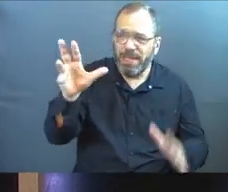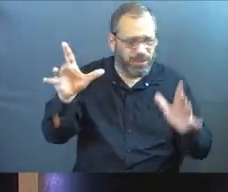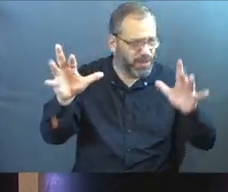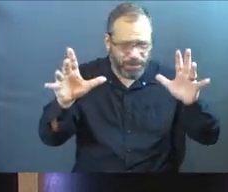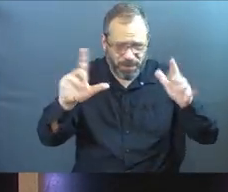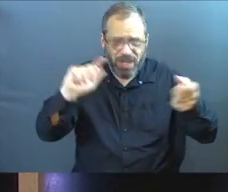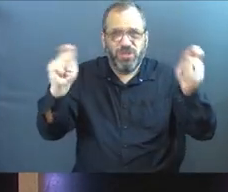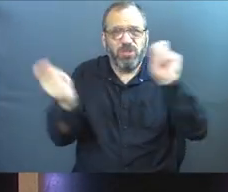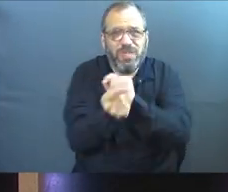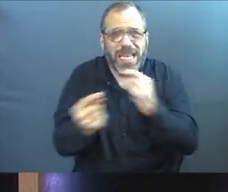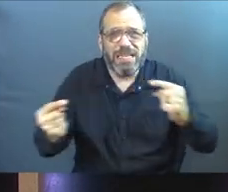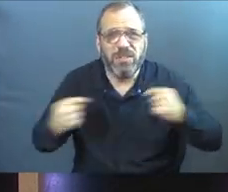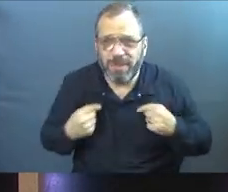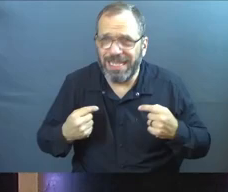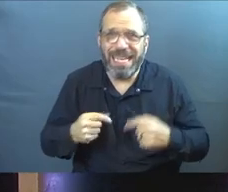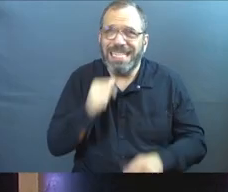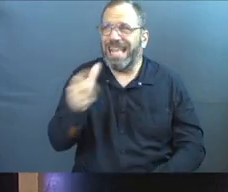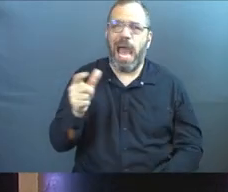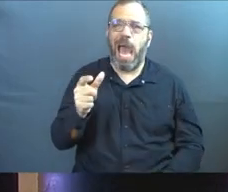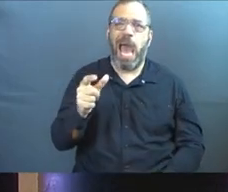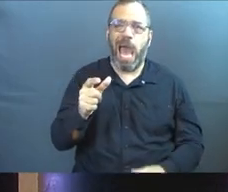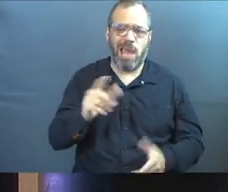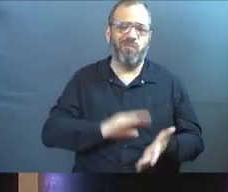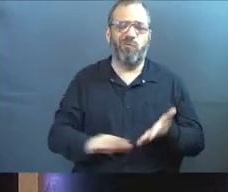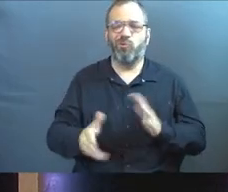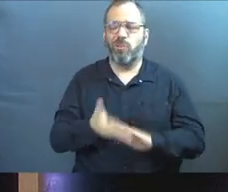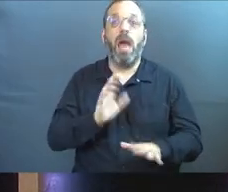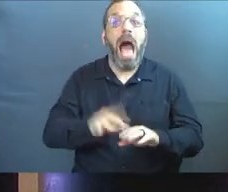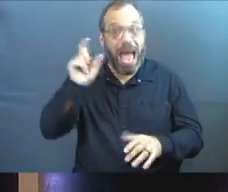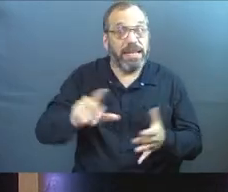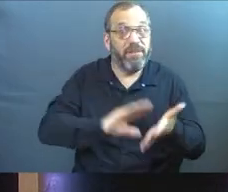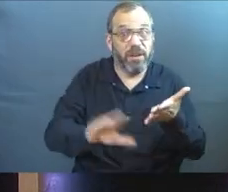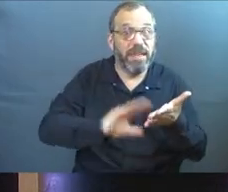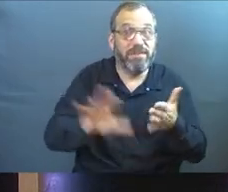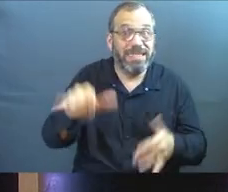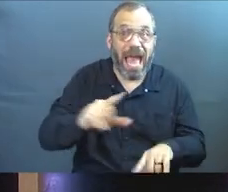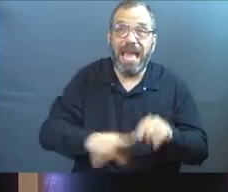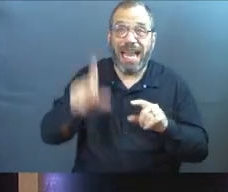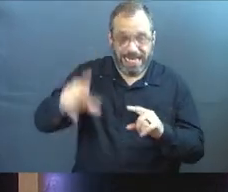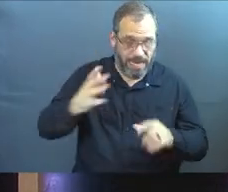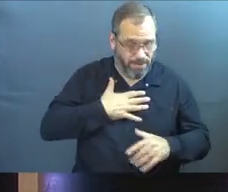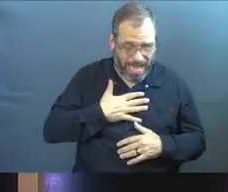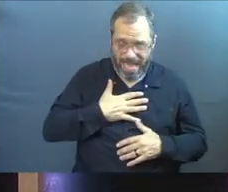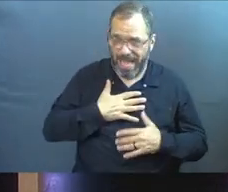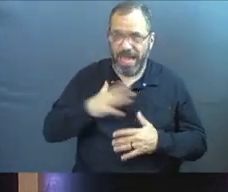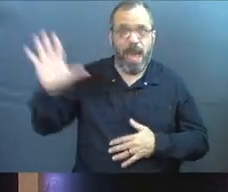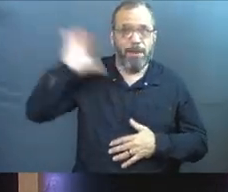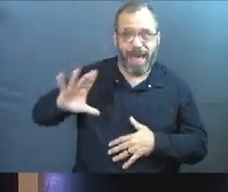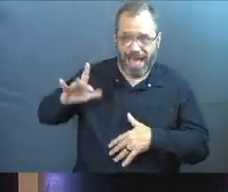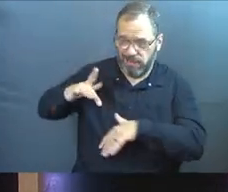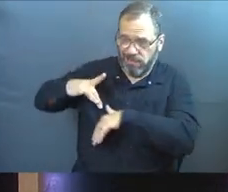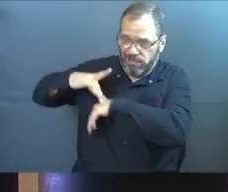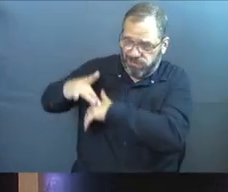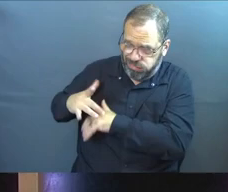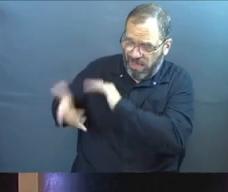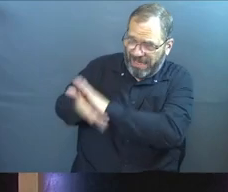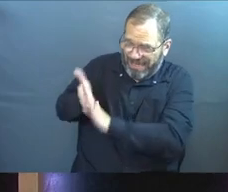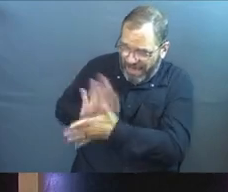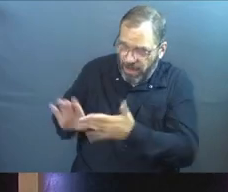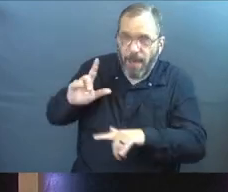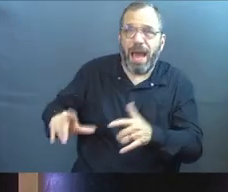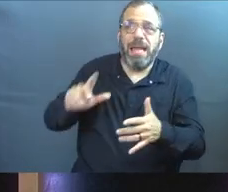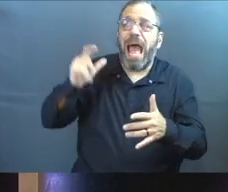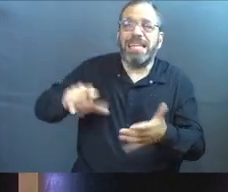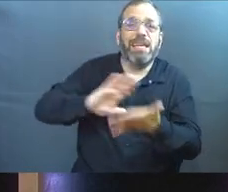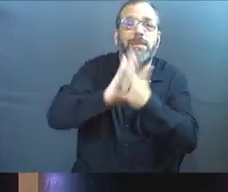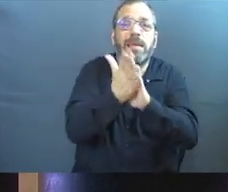change me, not just to forgive me. I do need the forgiveness. And I need my past and my shame dealt with. But I also need to